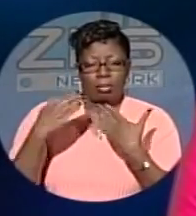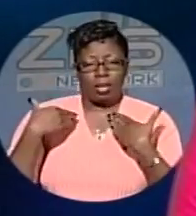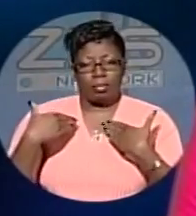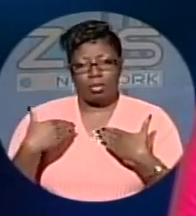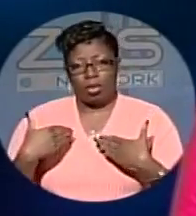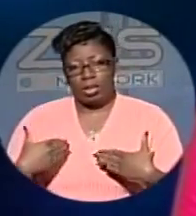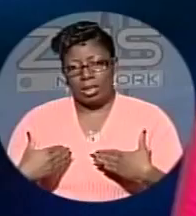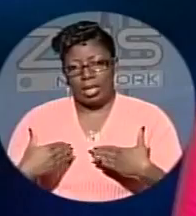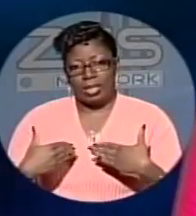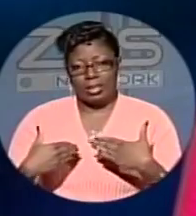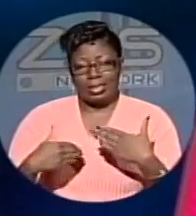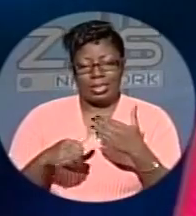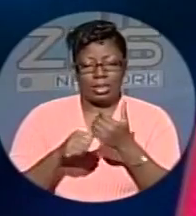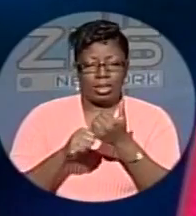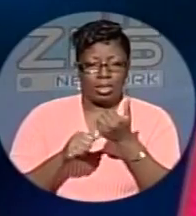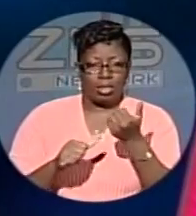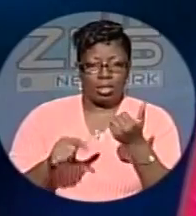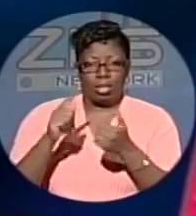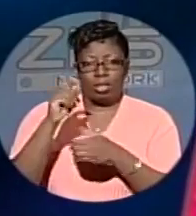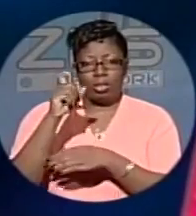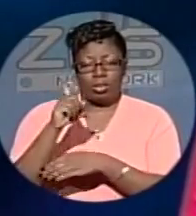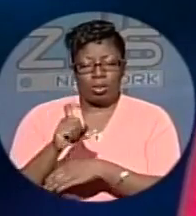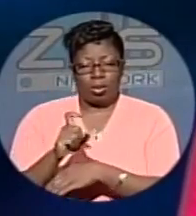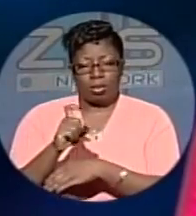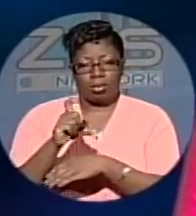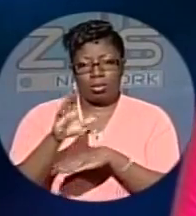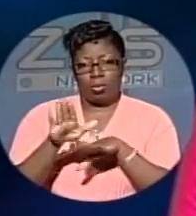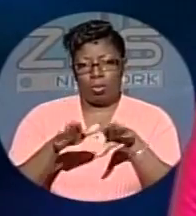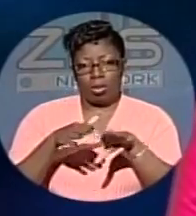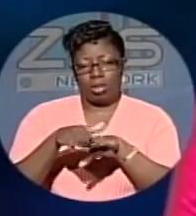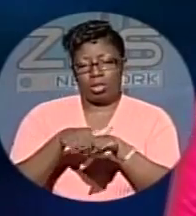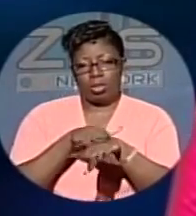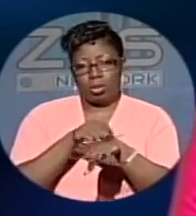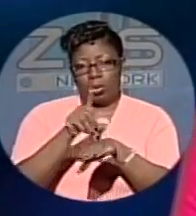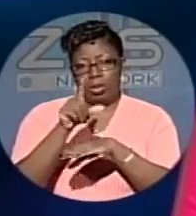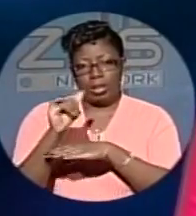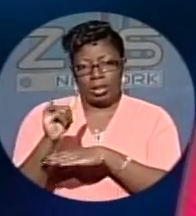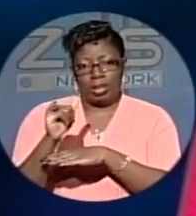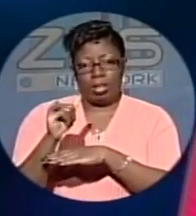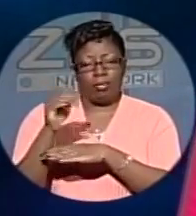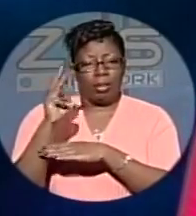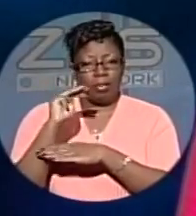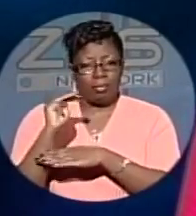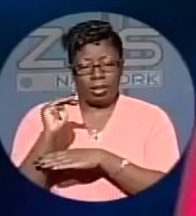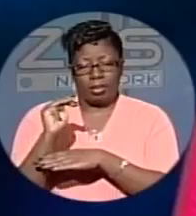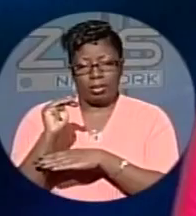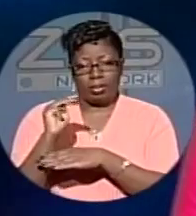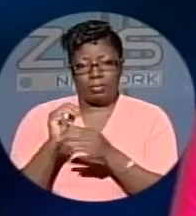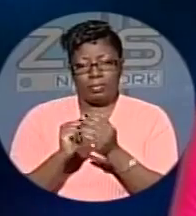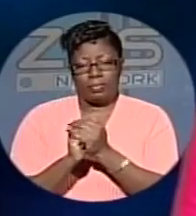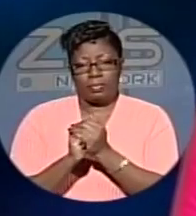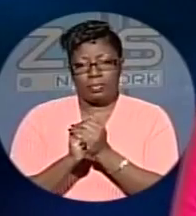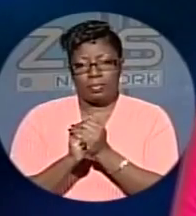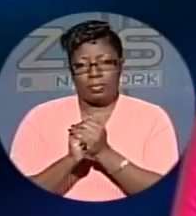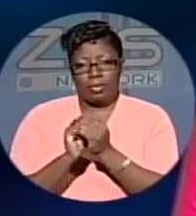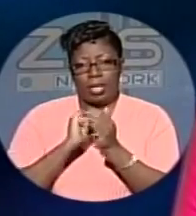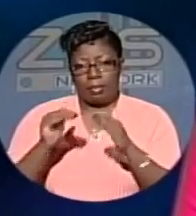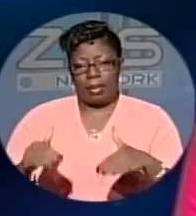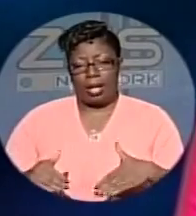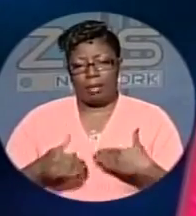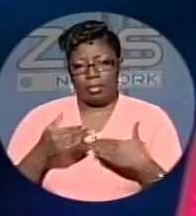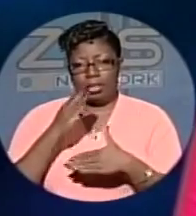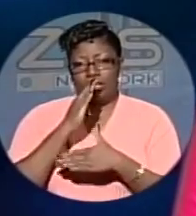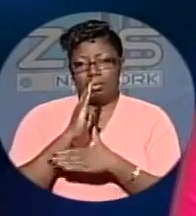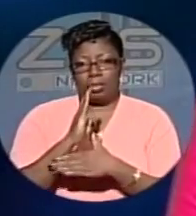to start all over again, basically walking and slowly increasing my miles and endurance. And so I'm just happy to be